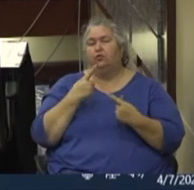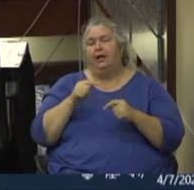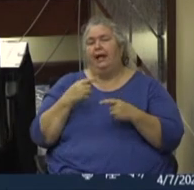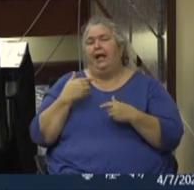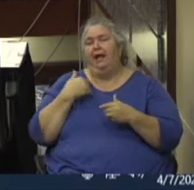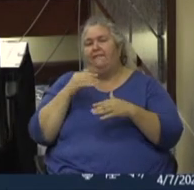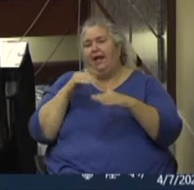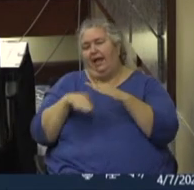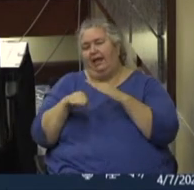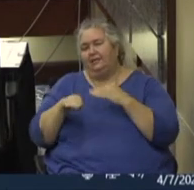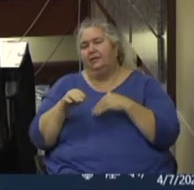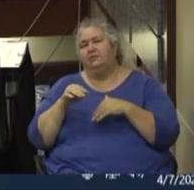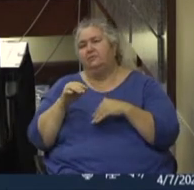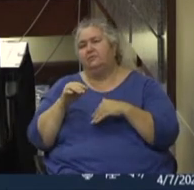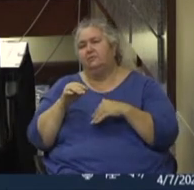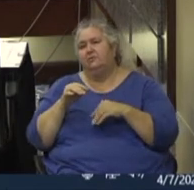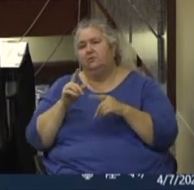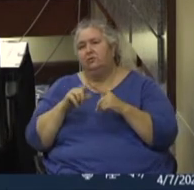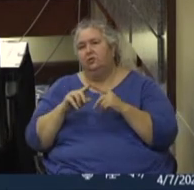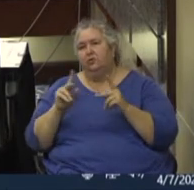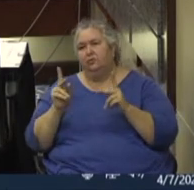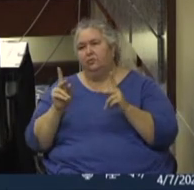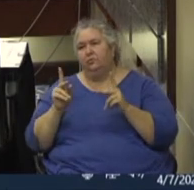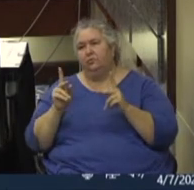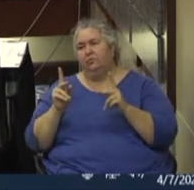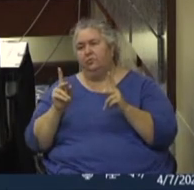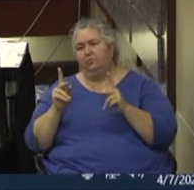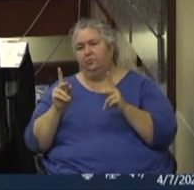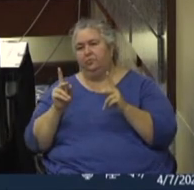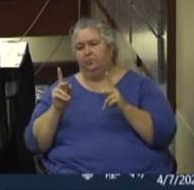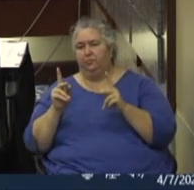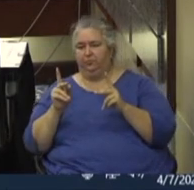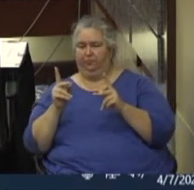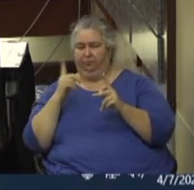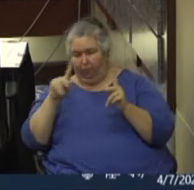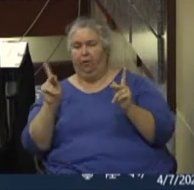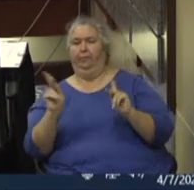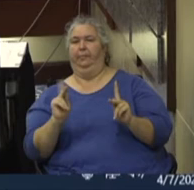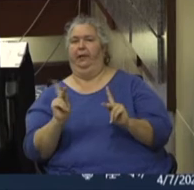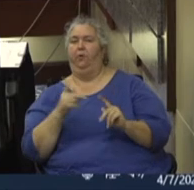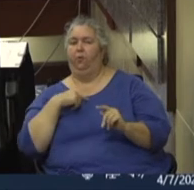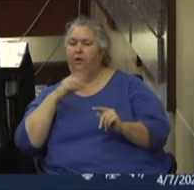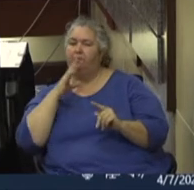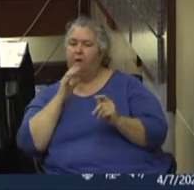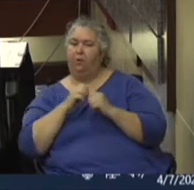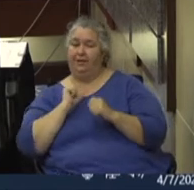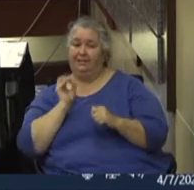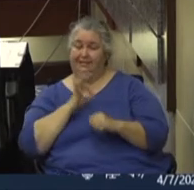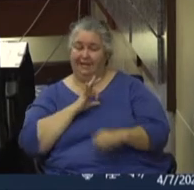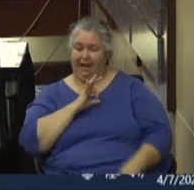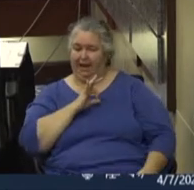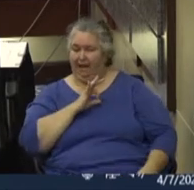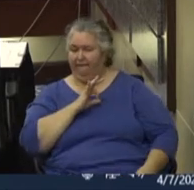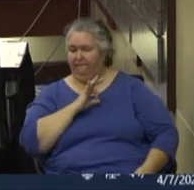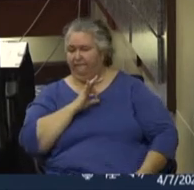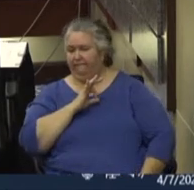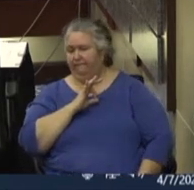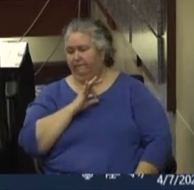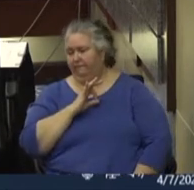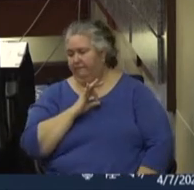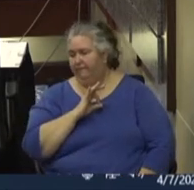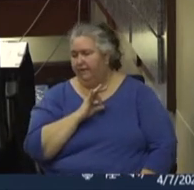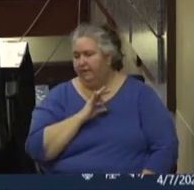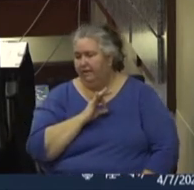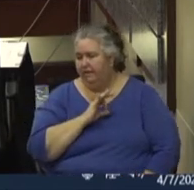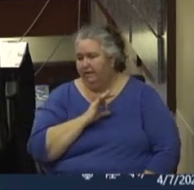there are still plugs outside of buildings, but, um, you know, we spoke with staff and it was one of those things. Well, you know, we